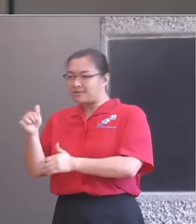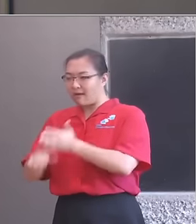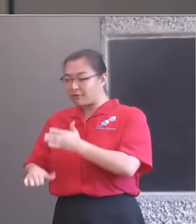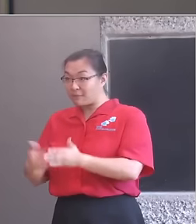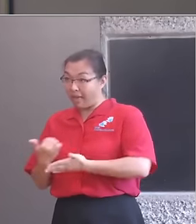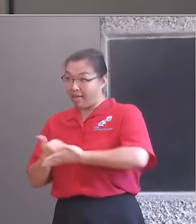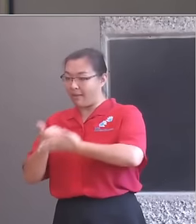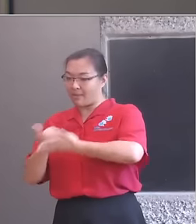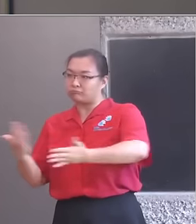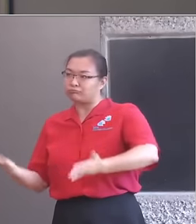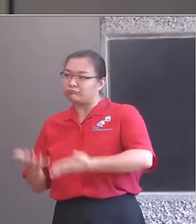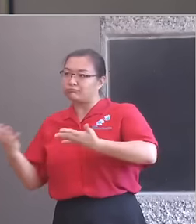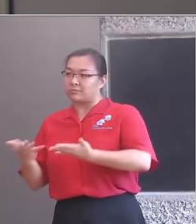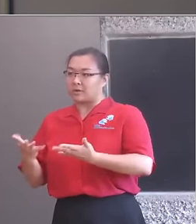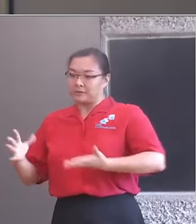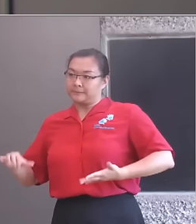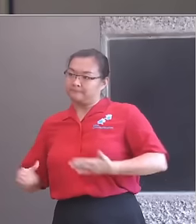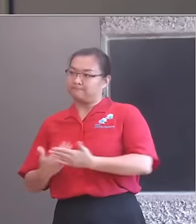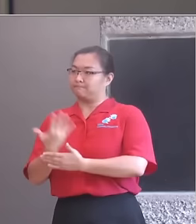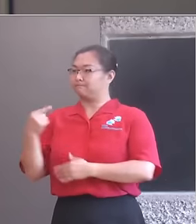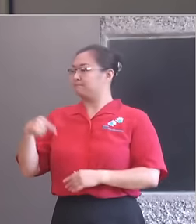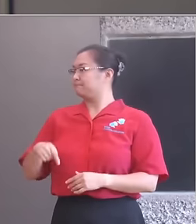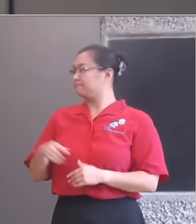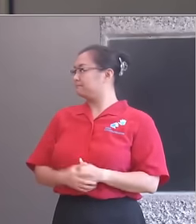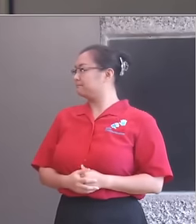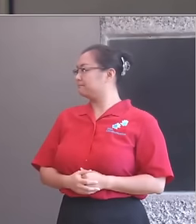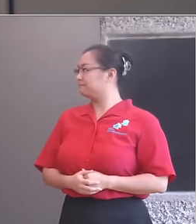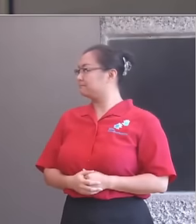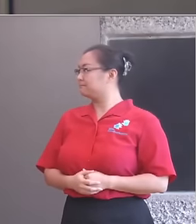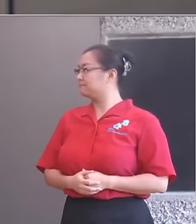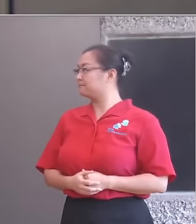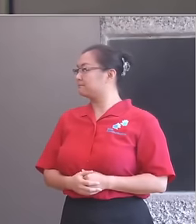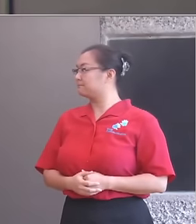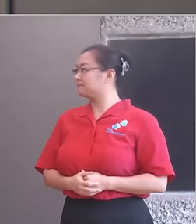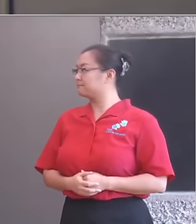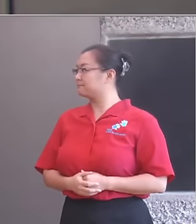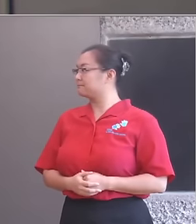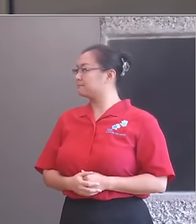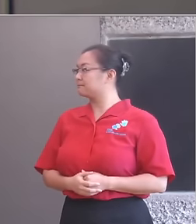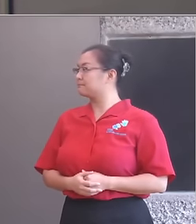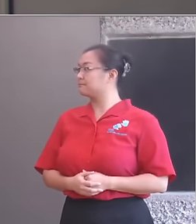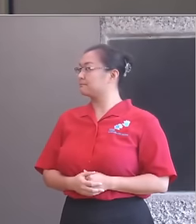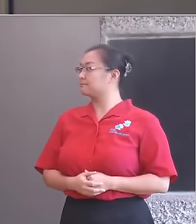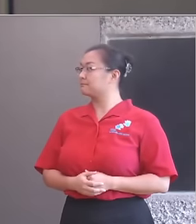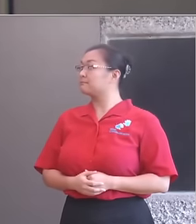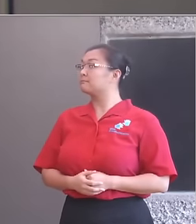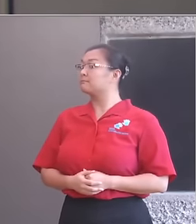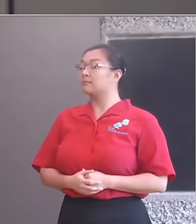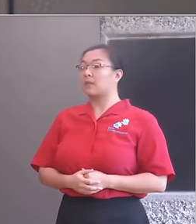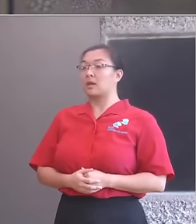And that report was so successful, we asked Darren to do another one. And as you can imagine, he worked incredibly hard. Anyone who